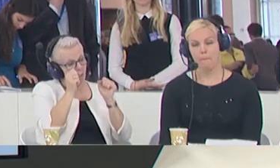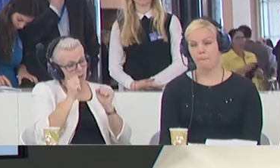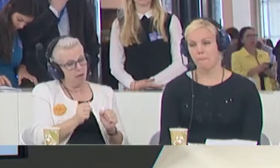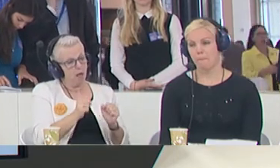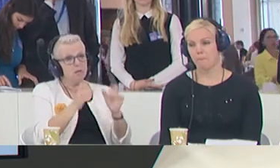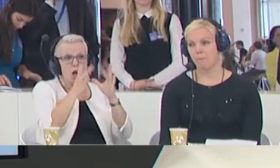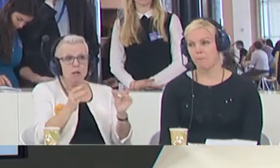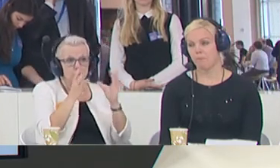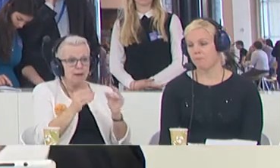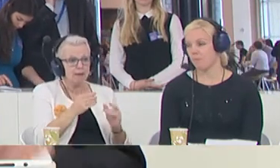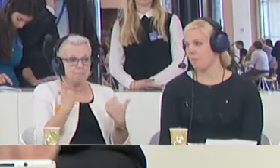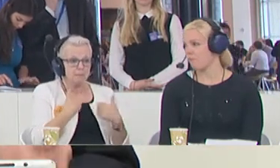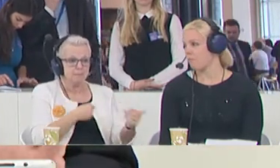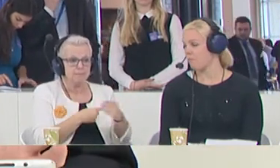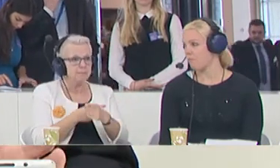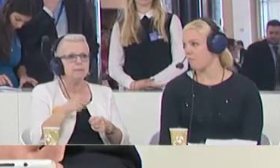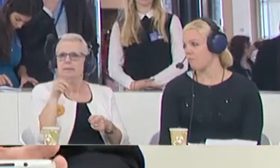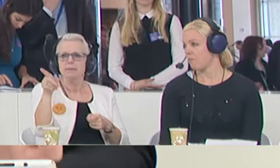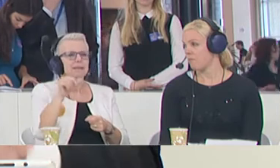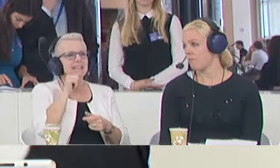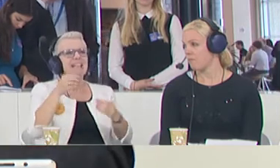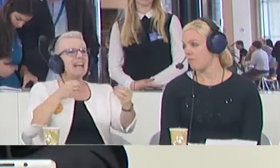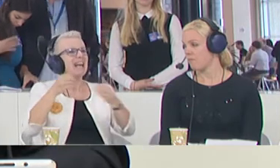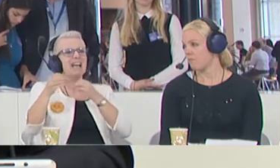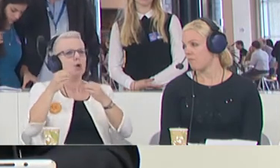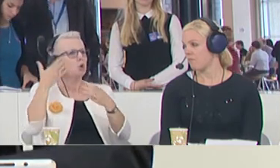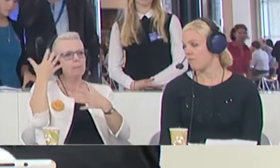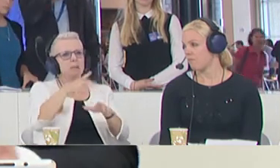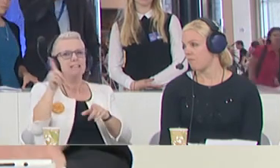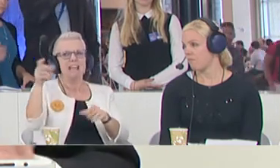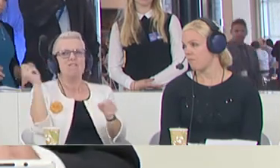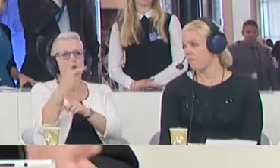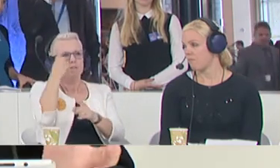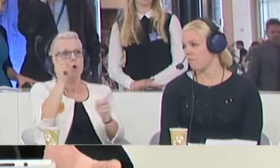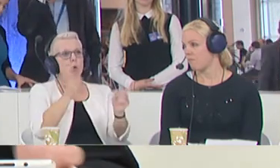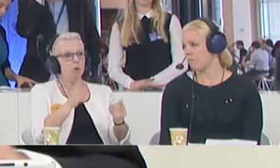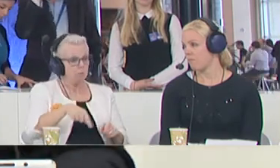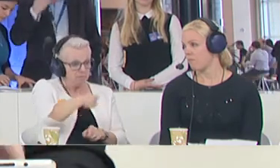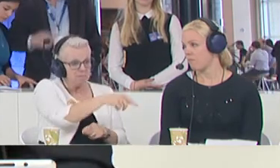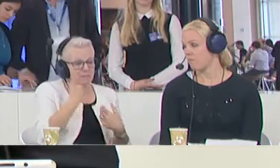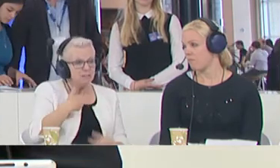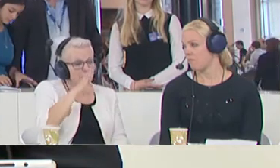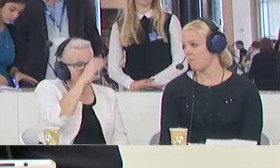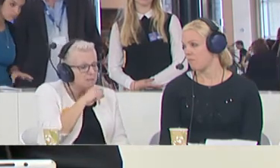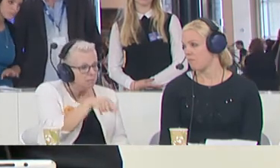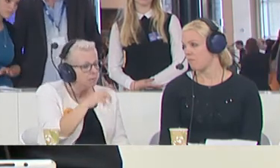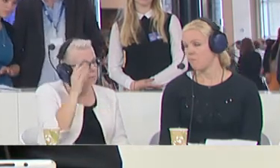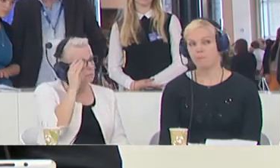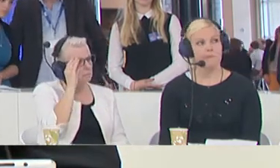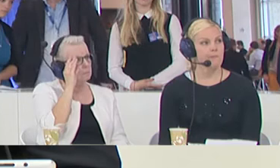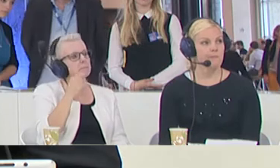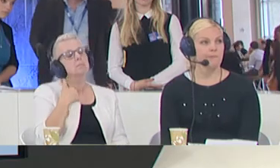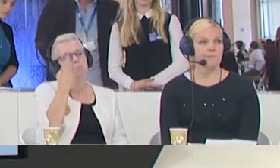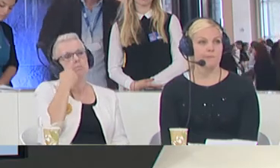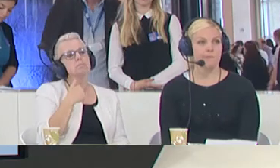explain to people that these are not economic migrants? They're running away from war. Do people on the ground understand that difference? I think